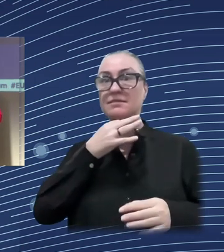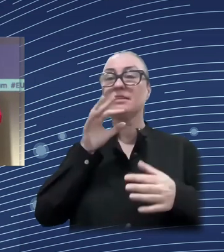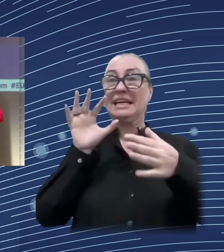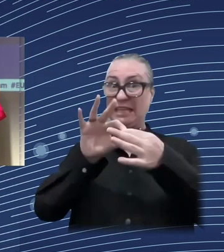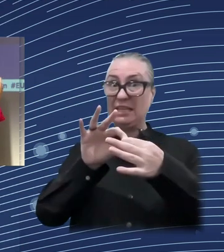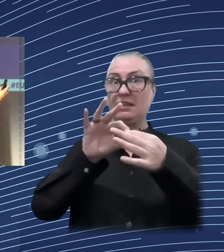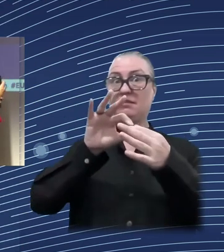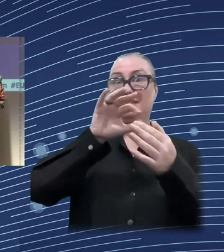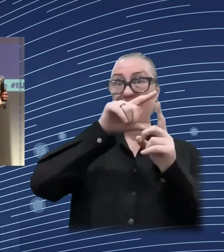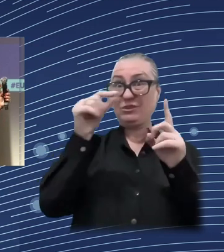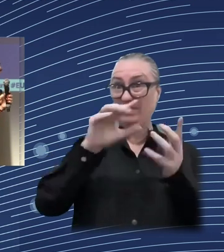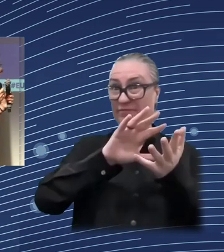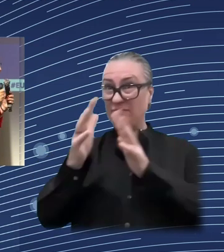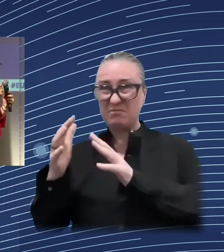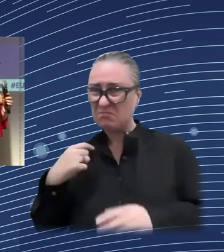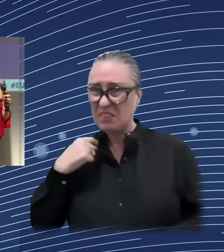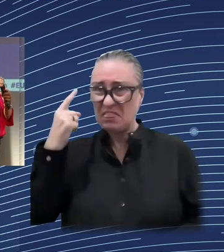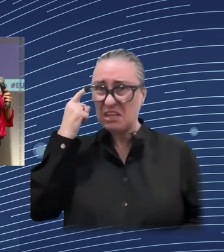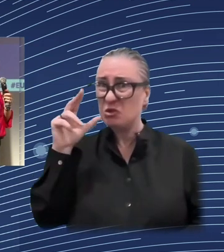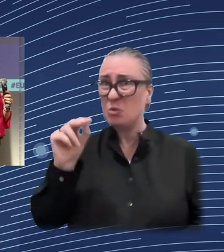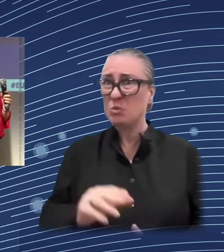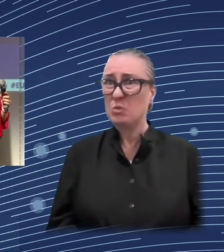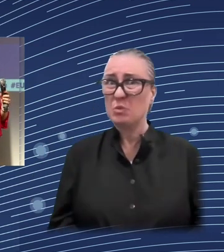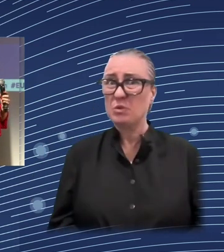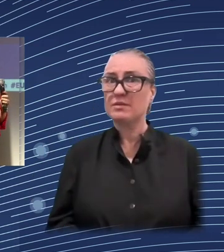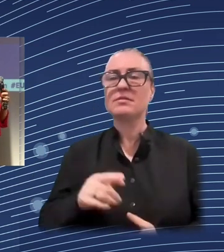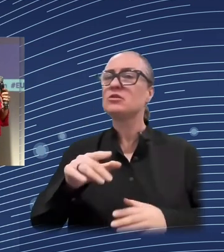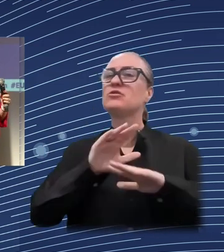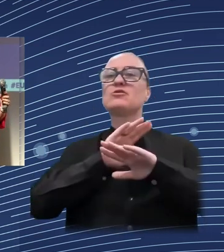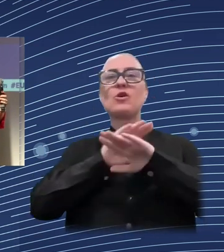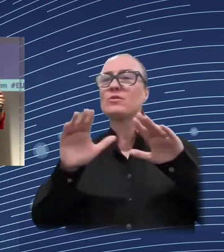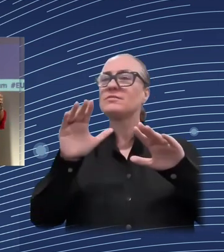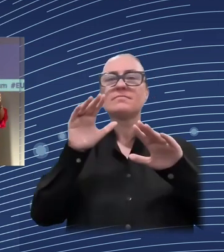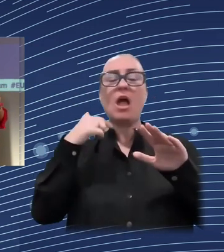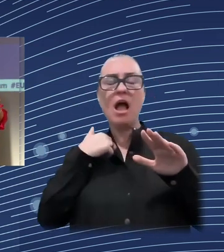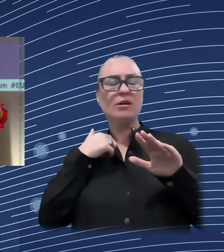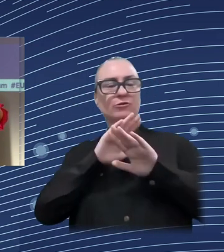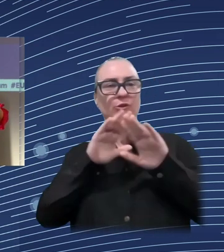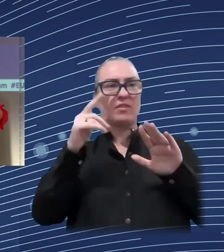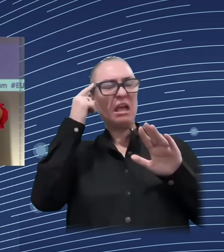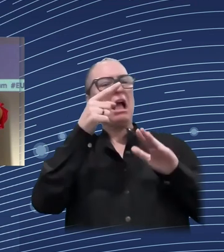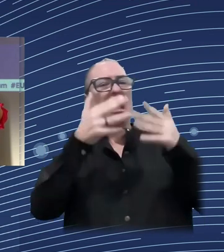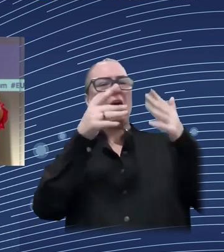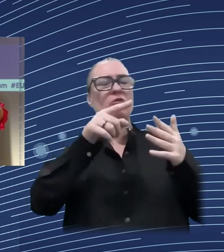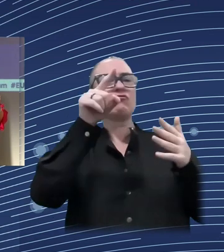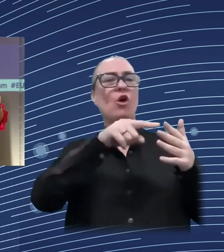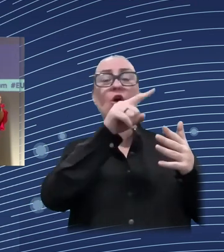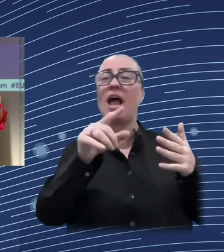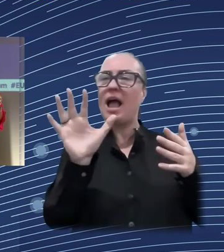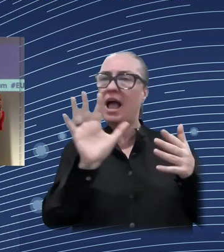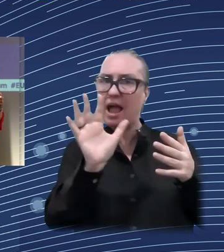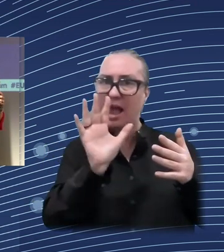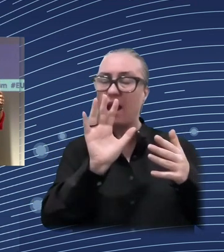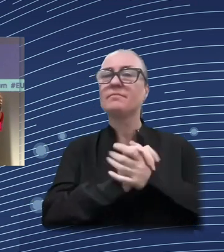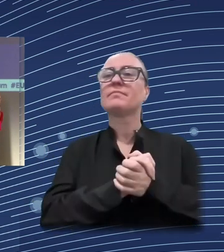the digital transformation, broadly defined, is so big, and is a trend that moves quite slowly,